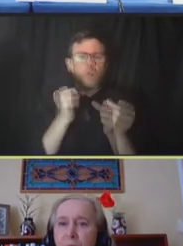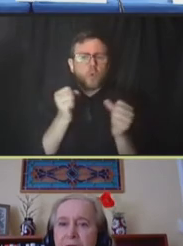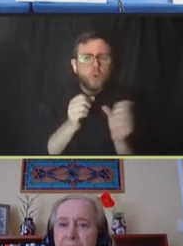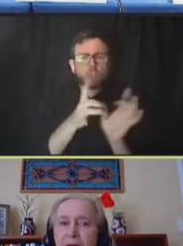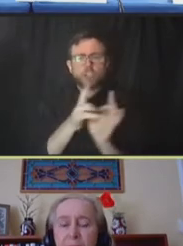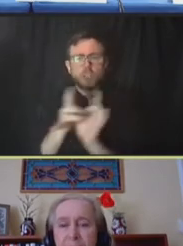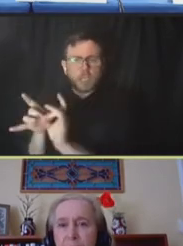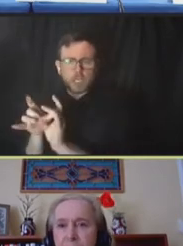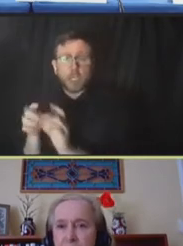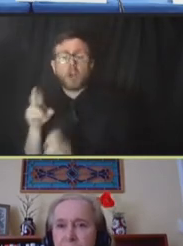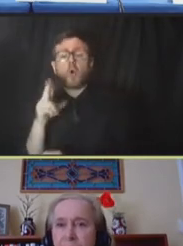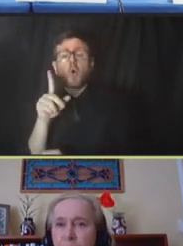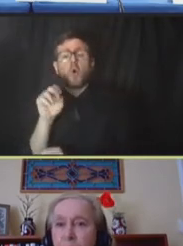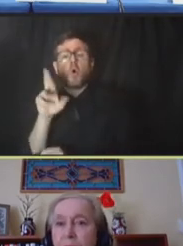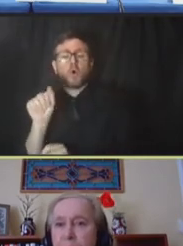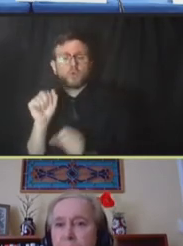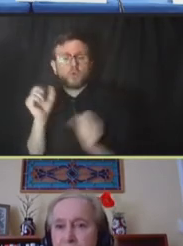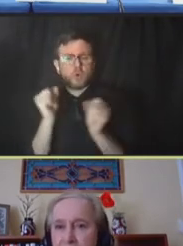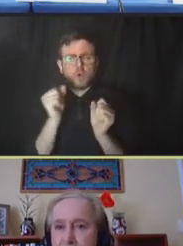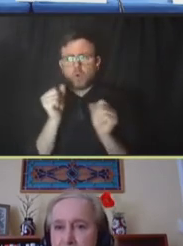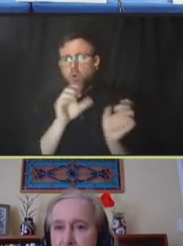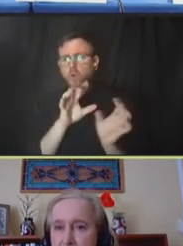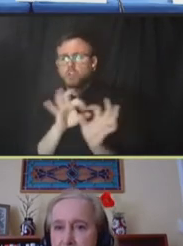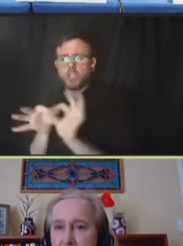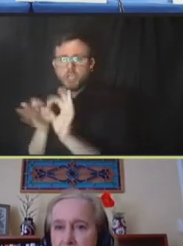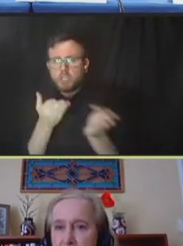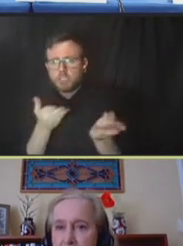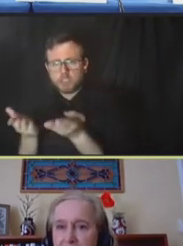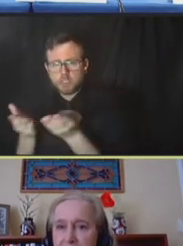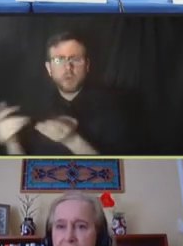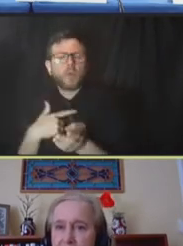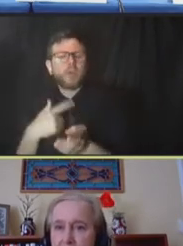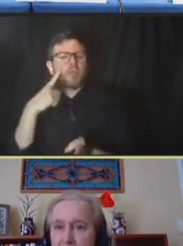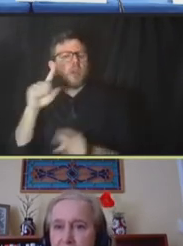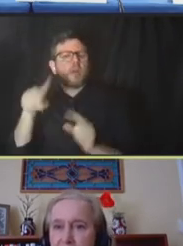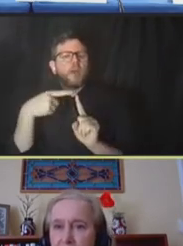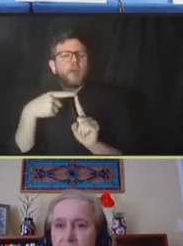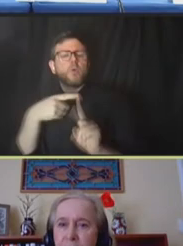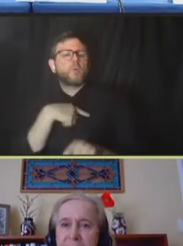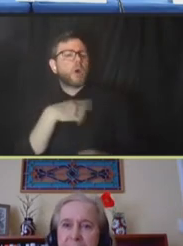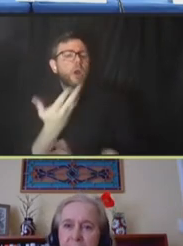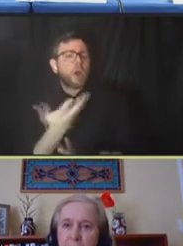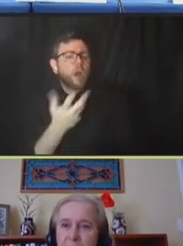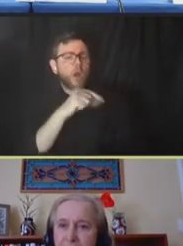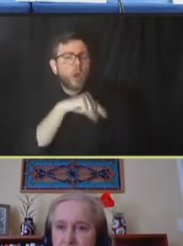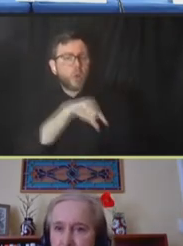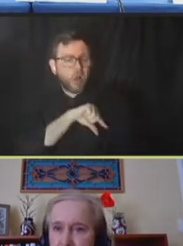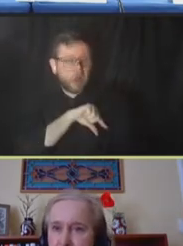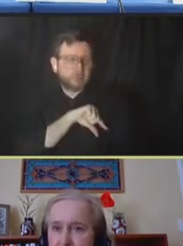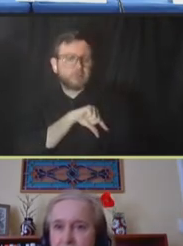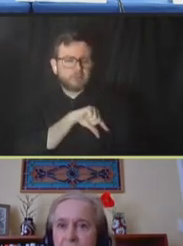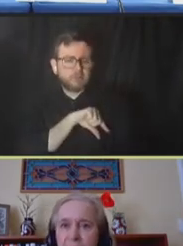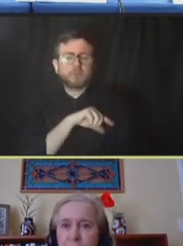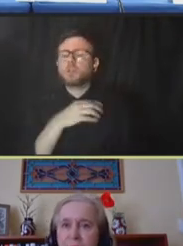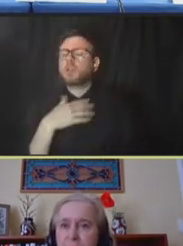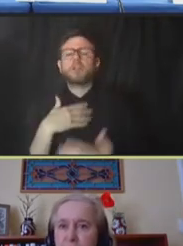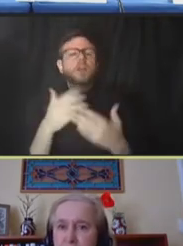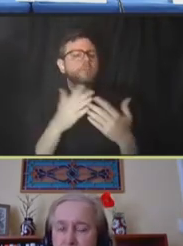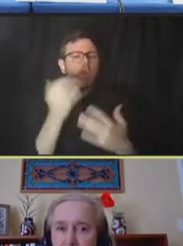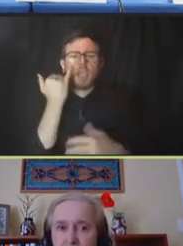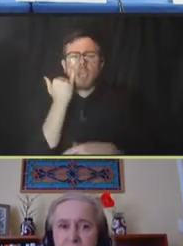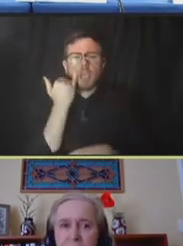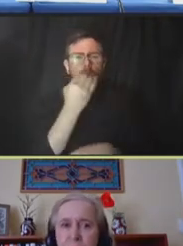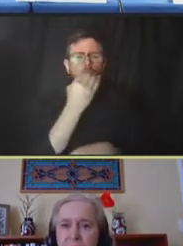chain, we care about preserving quality of the vaccines. That's imperative. Whether we're dealing with food, right, with